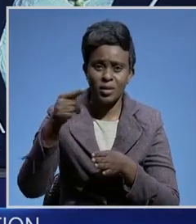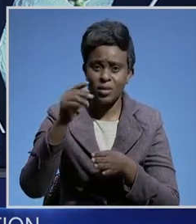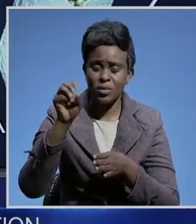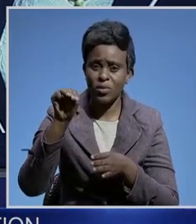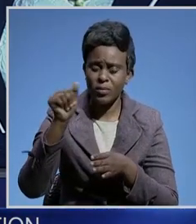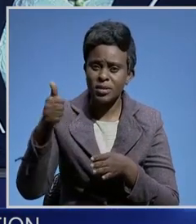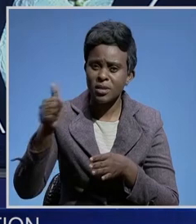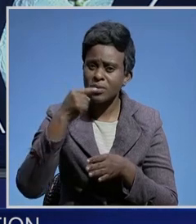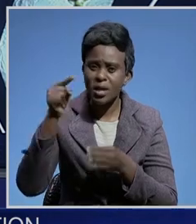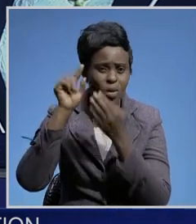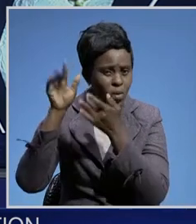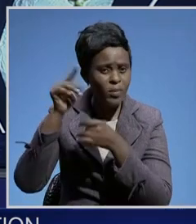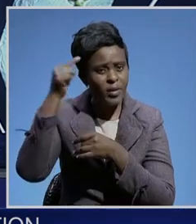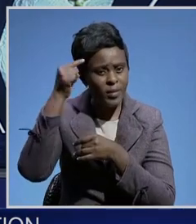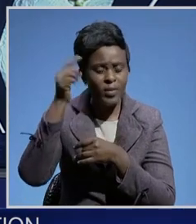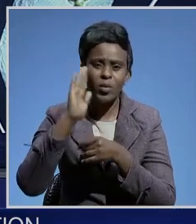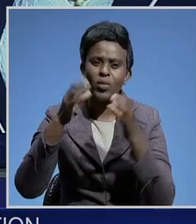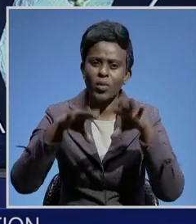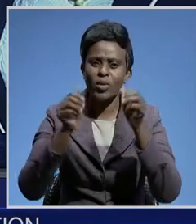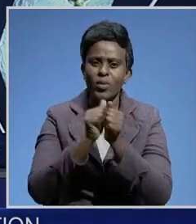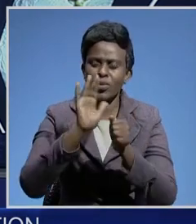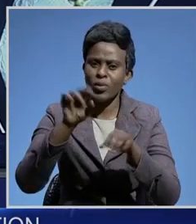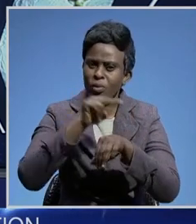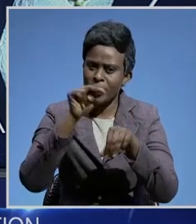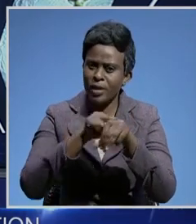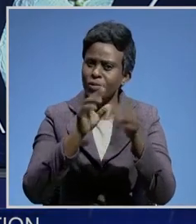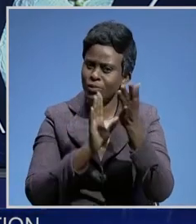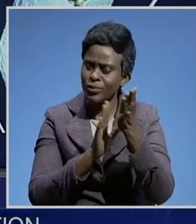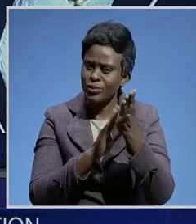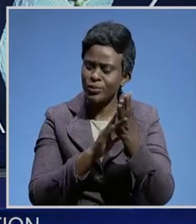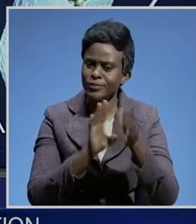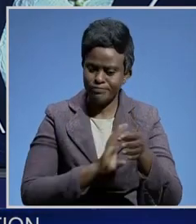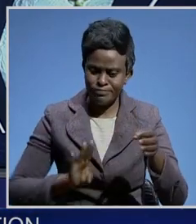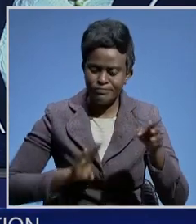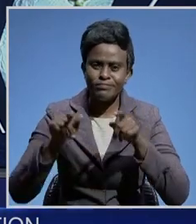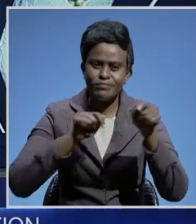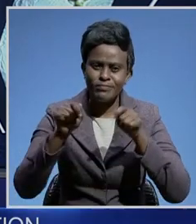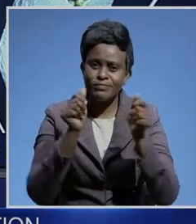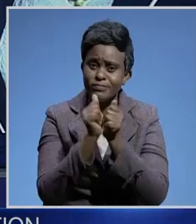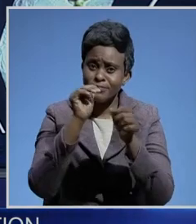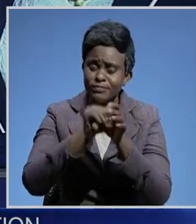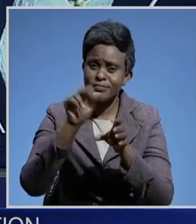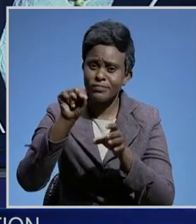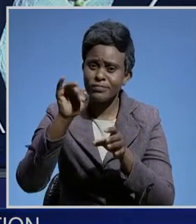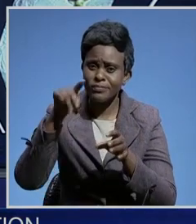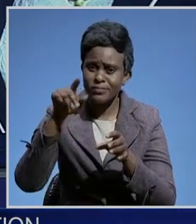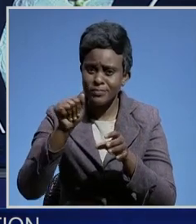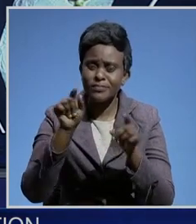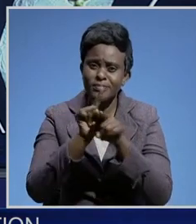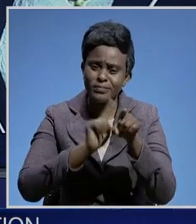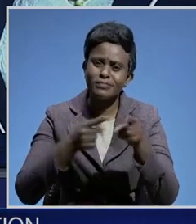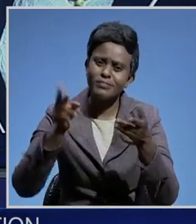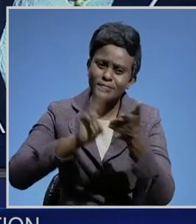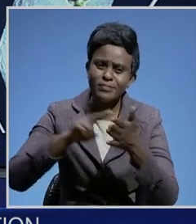council hopes government will continue with the National School of Governance within Nipah to train and retrain